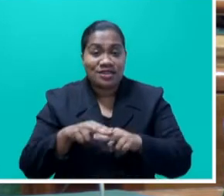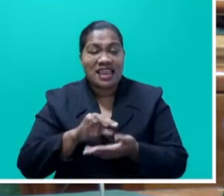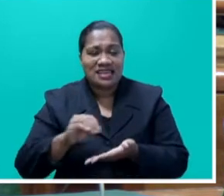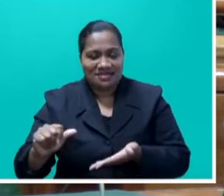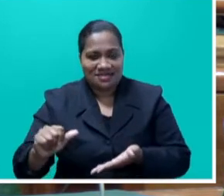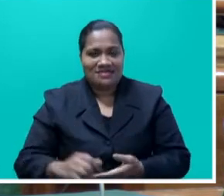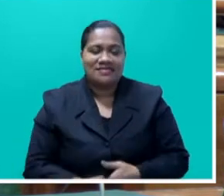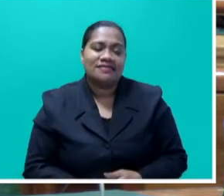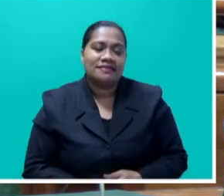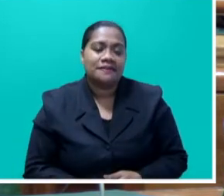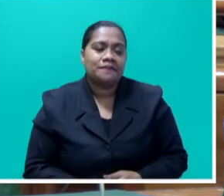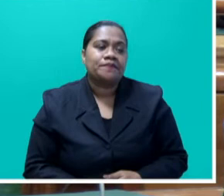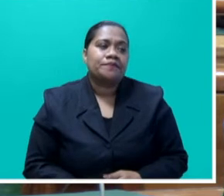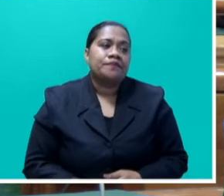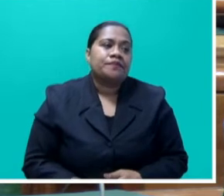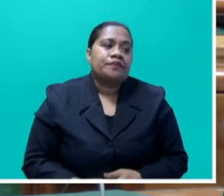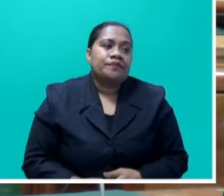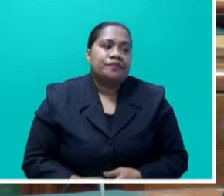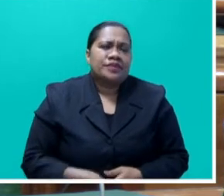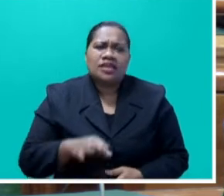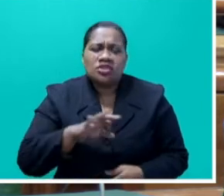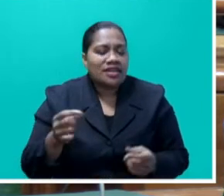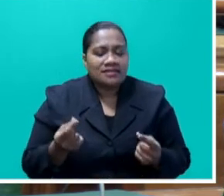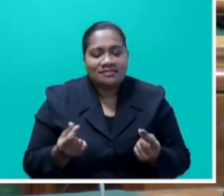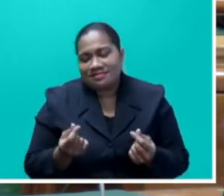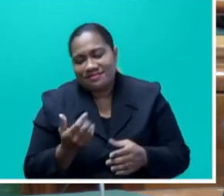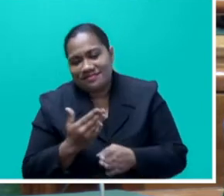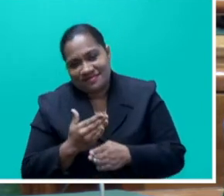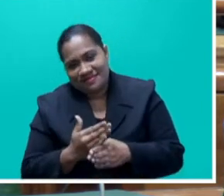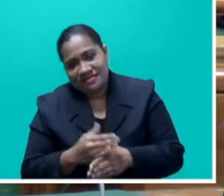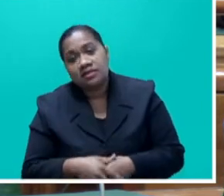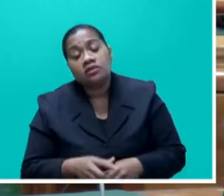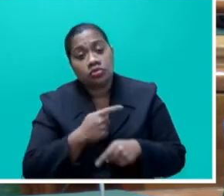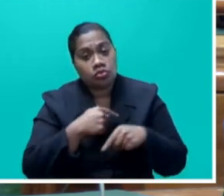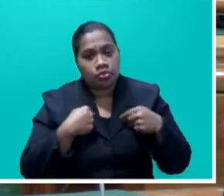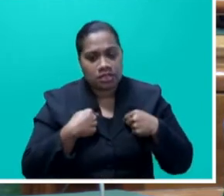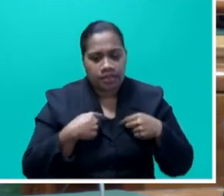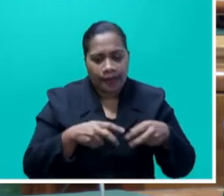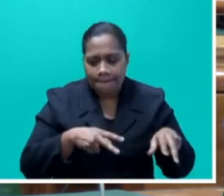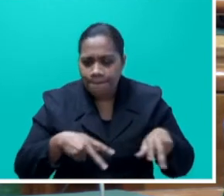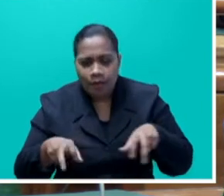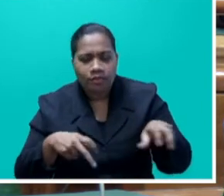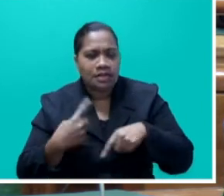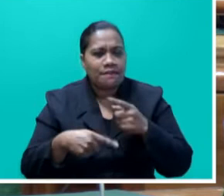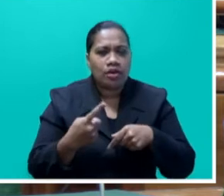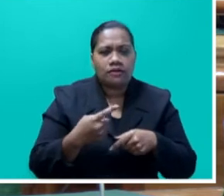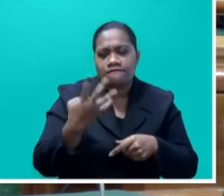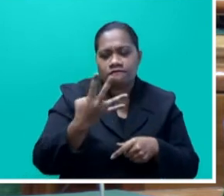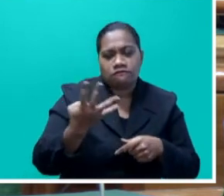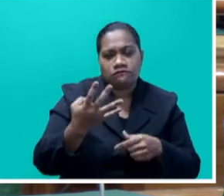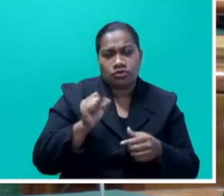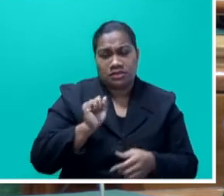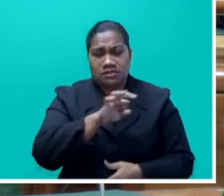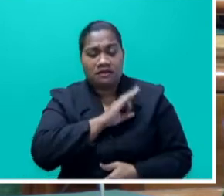Mr. Speaker say. was not a simple operation, Mr. Speaker say. We had mobilized about, about 40 staff, Mr. Speaker say. We